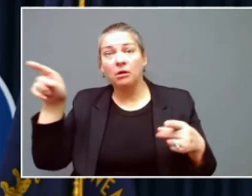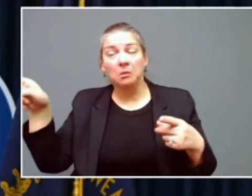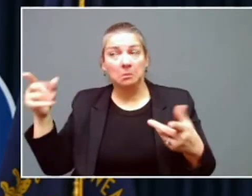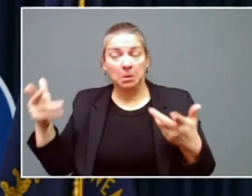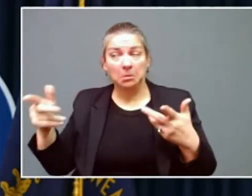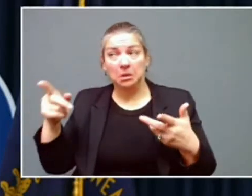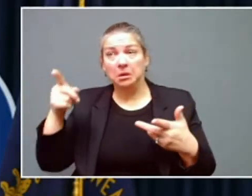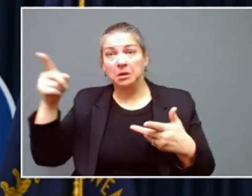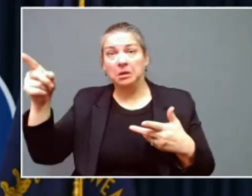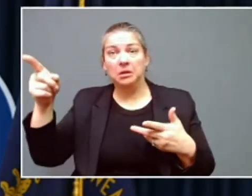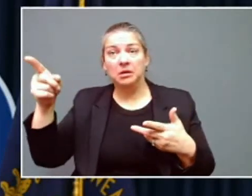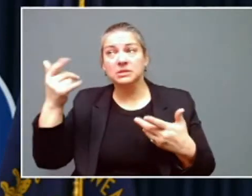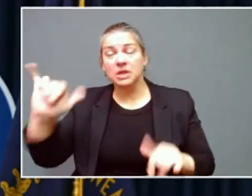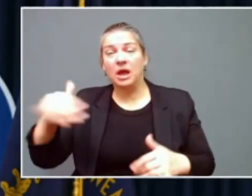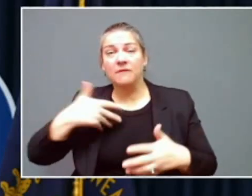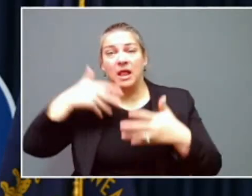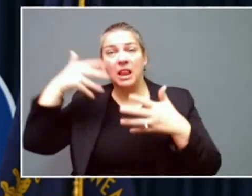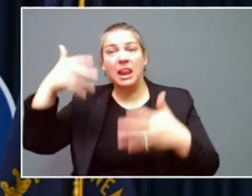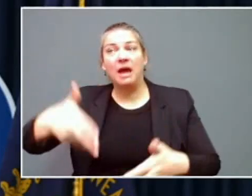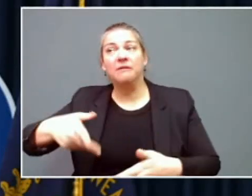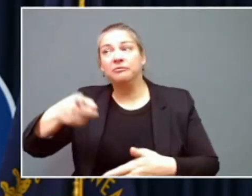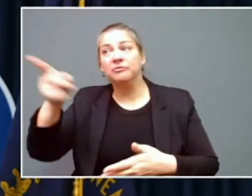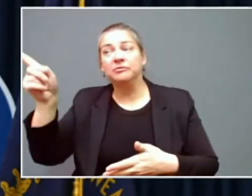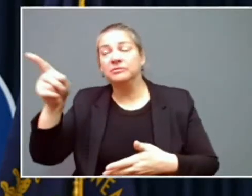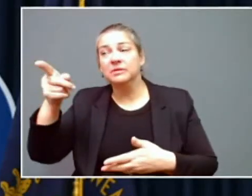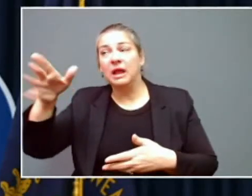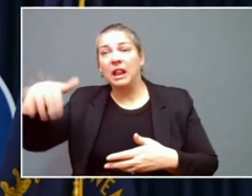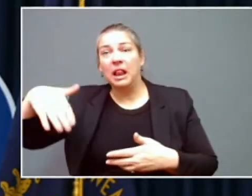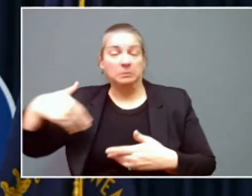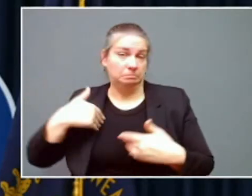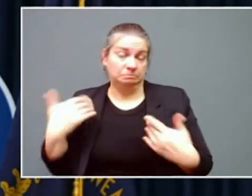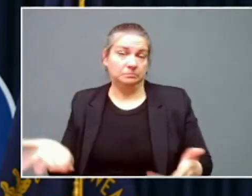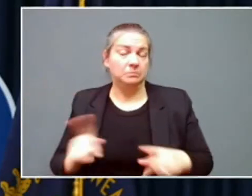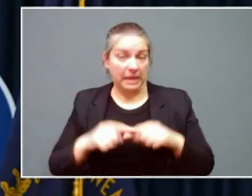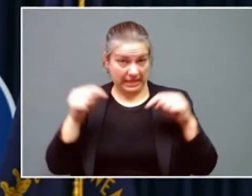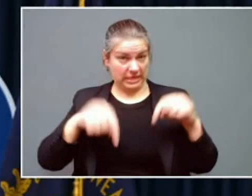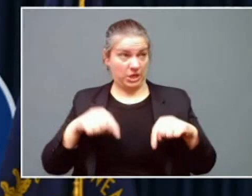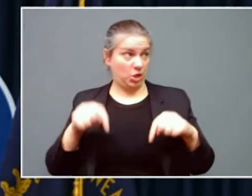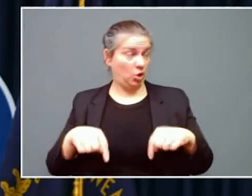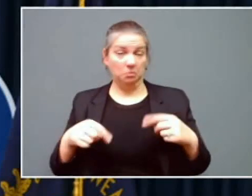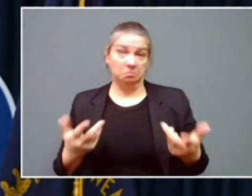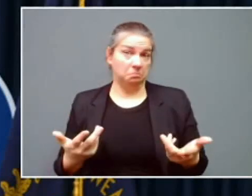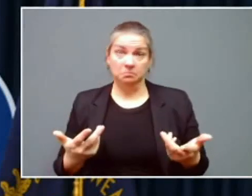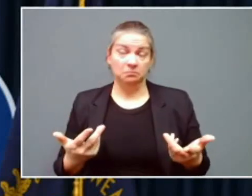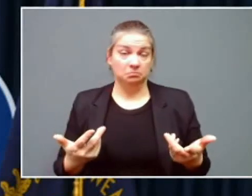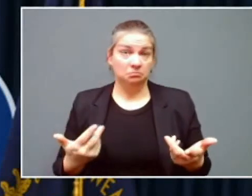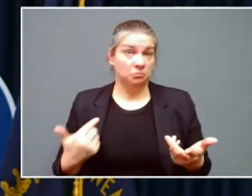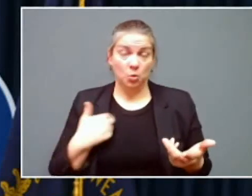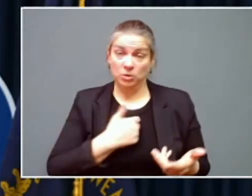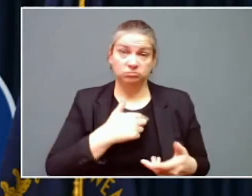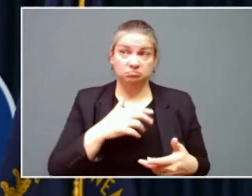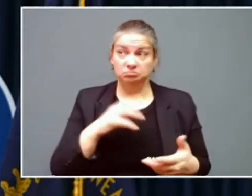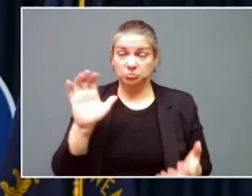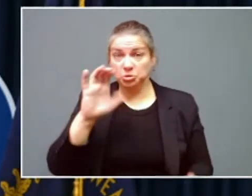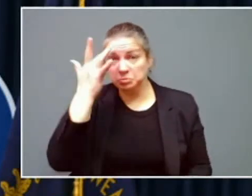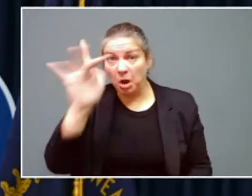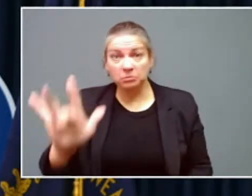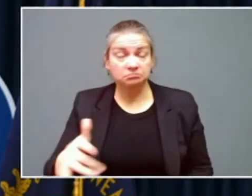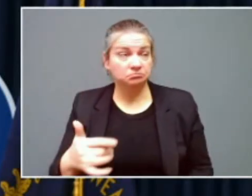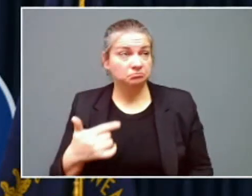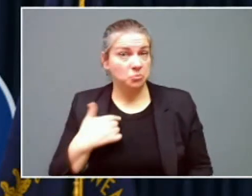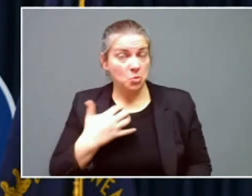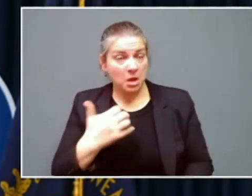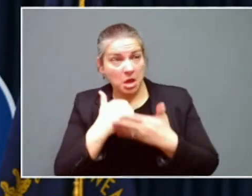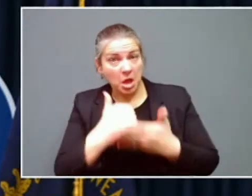know, different actions in place. But here, all we're trying to do is to be smart, to help our hospitals, to